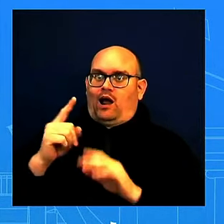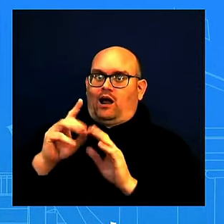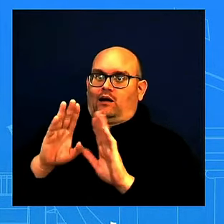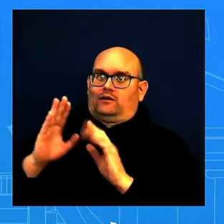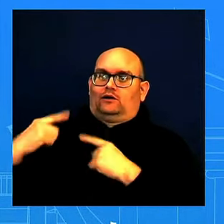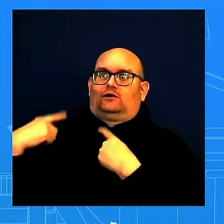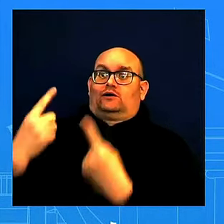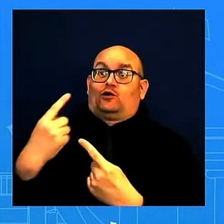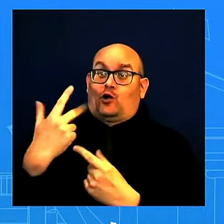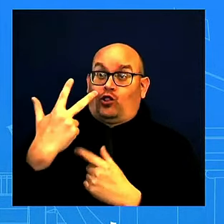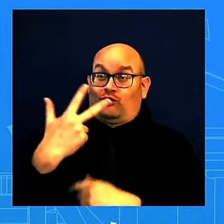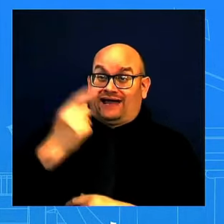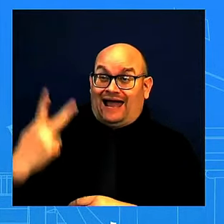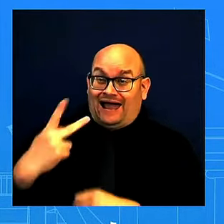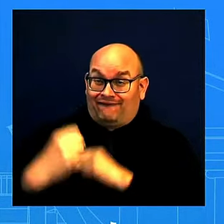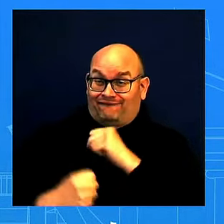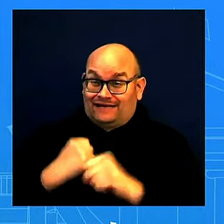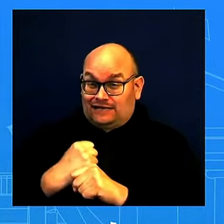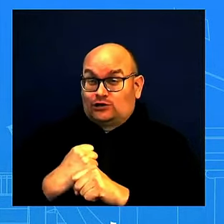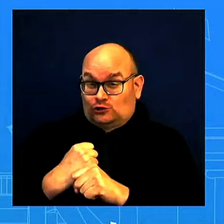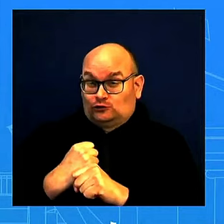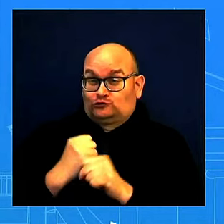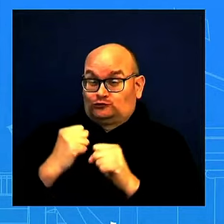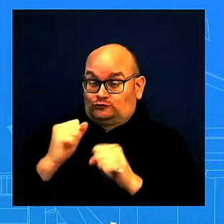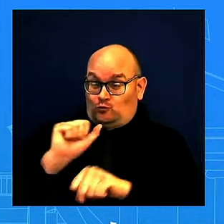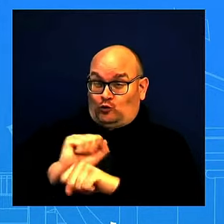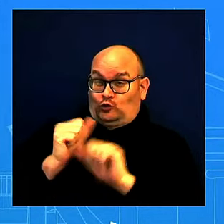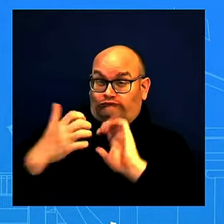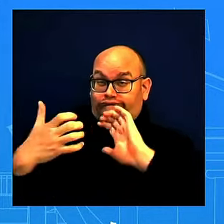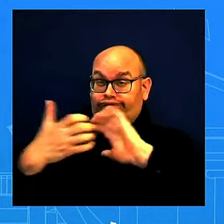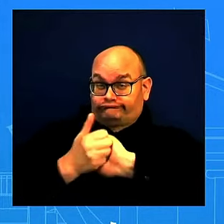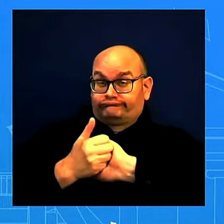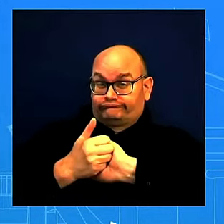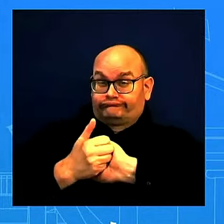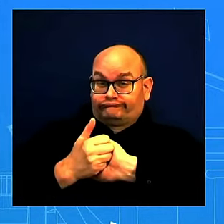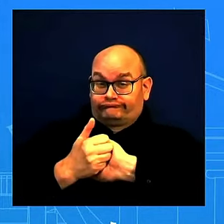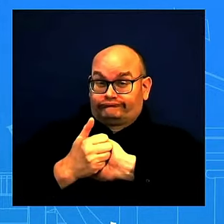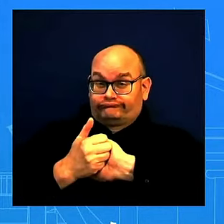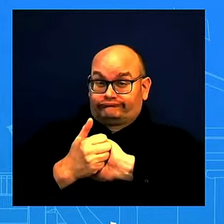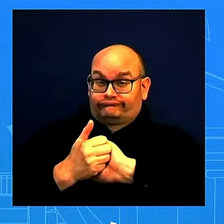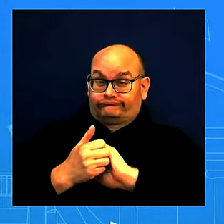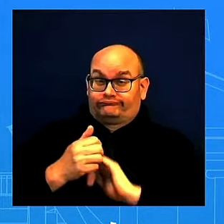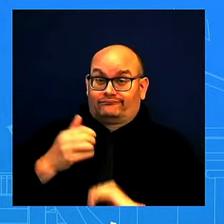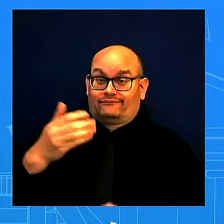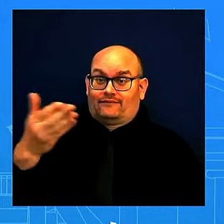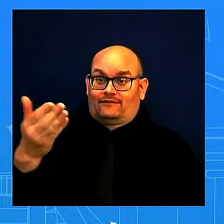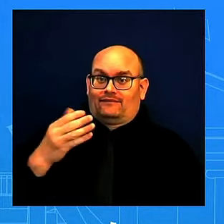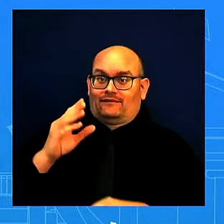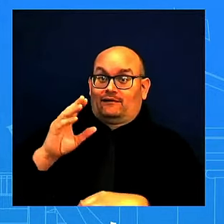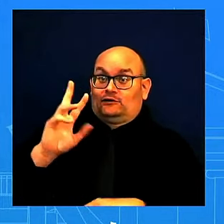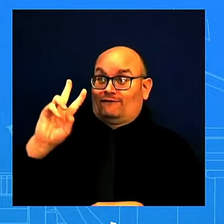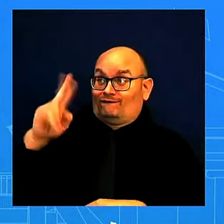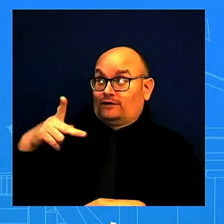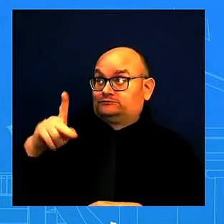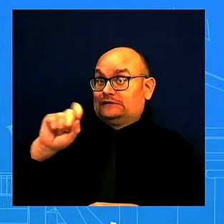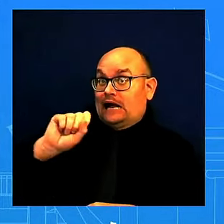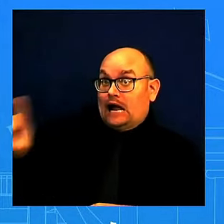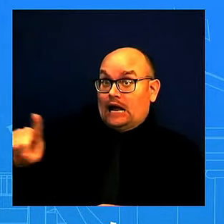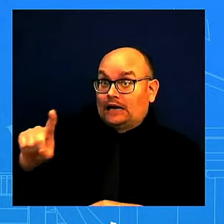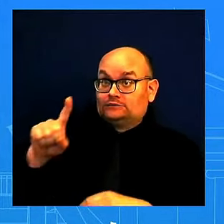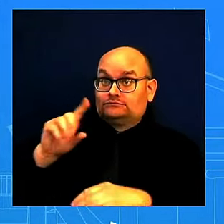she sought his advice. He offered the advice. She welcomed the advice. And I'll just leave it there. I know I've got to wrap up.